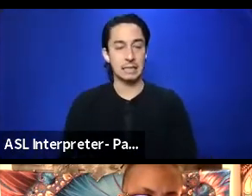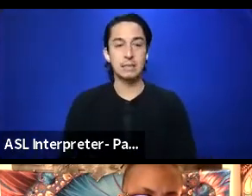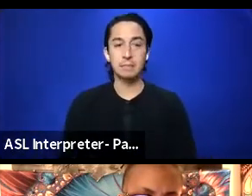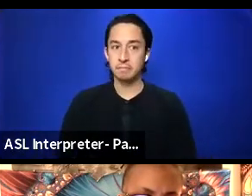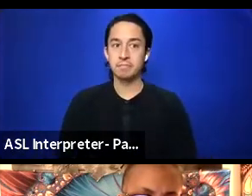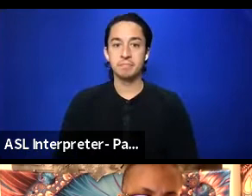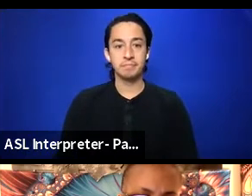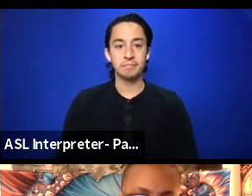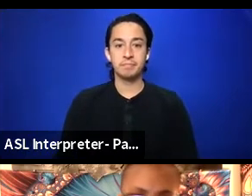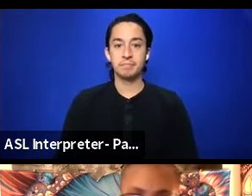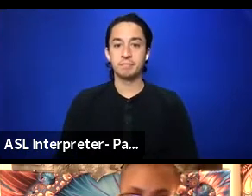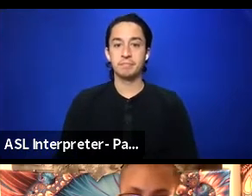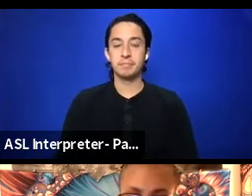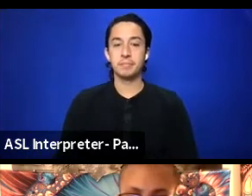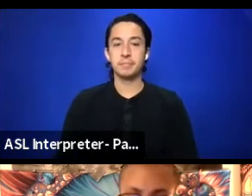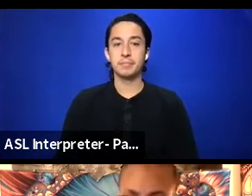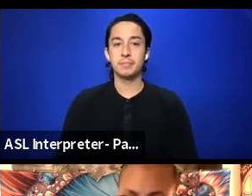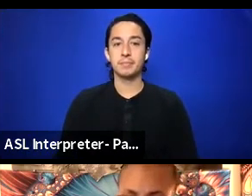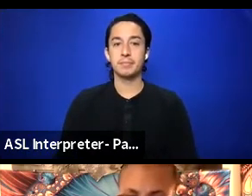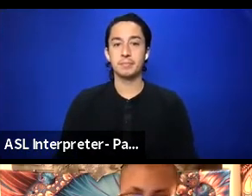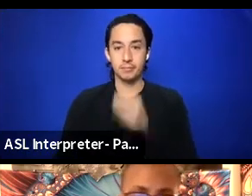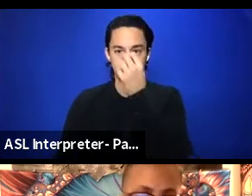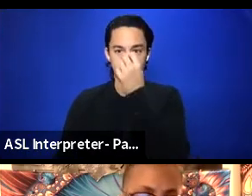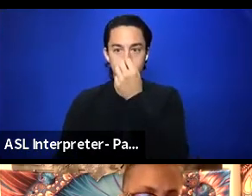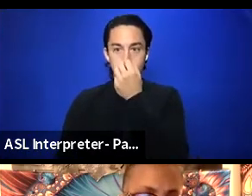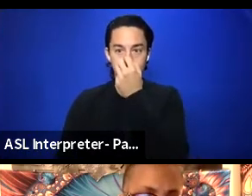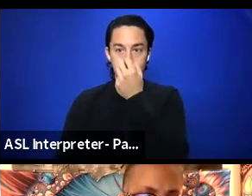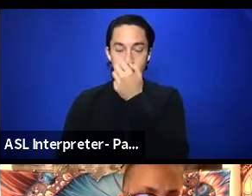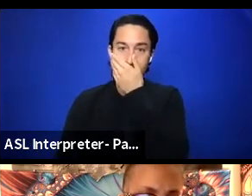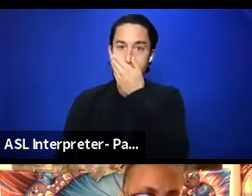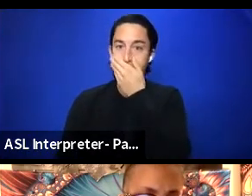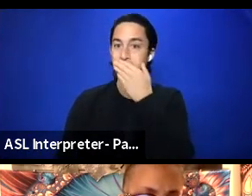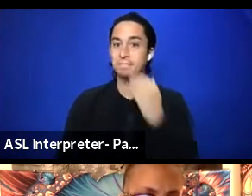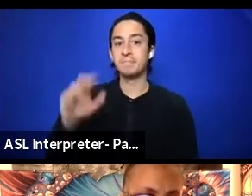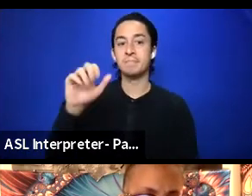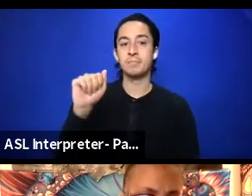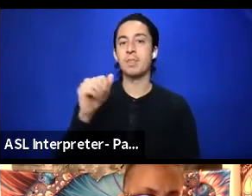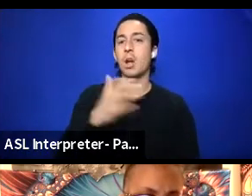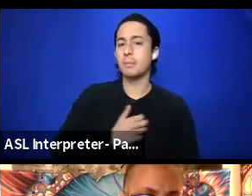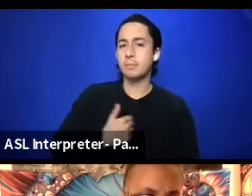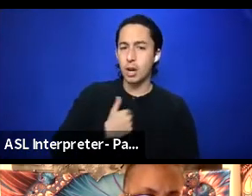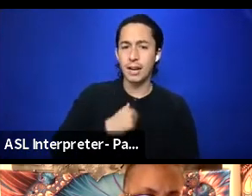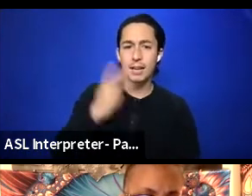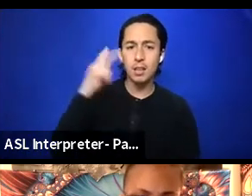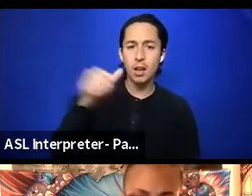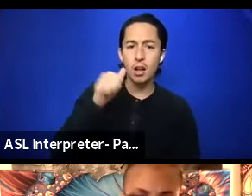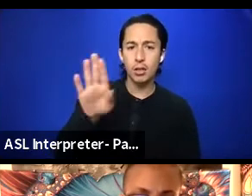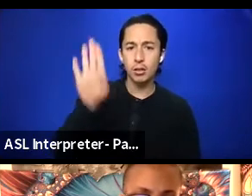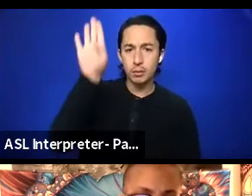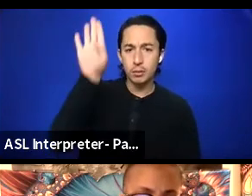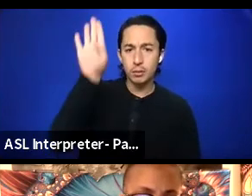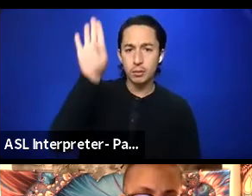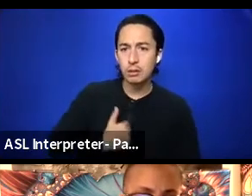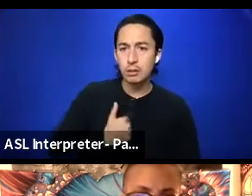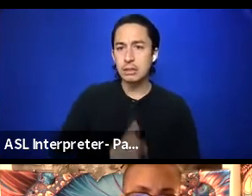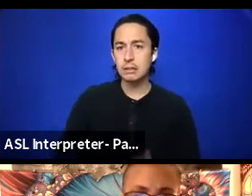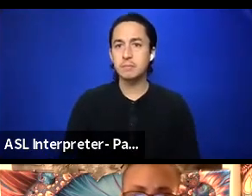Yeah. So, as you're talking, what I love about this whole, oh, sorry, sorry, it's under a hand somewhere. I heard a voice.